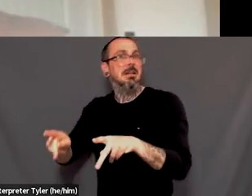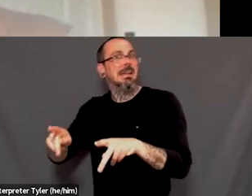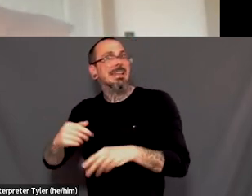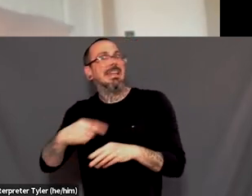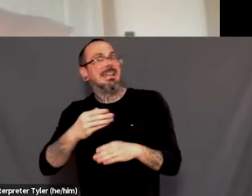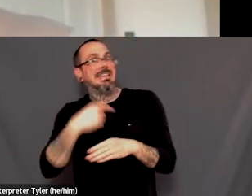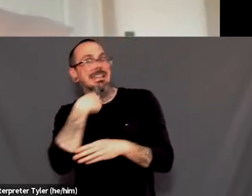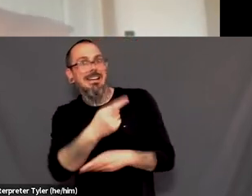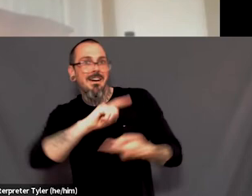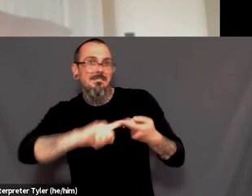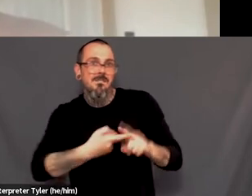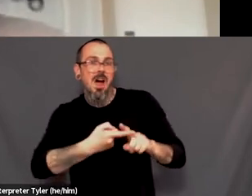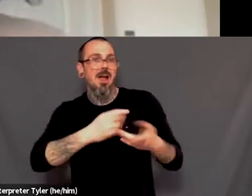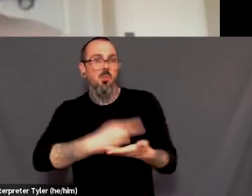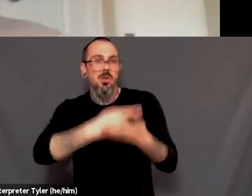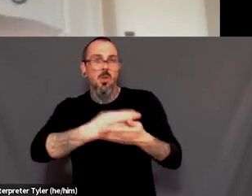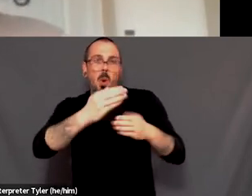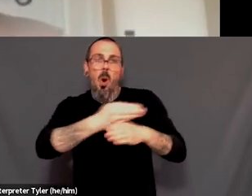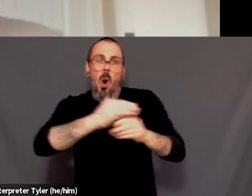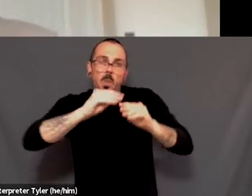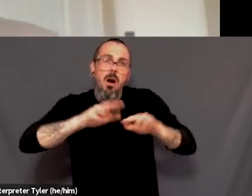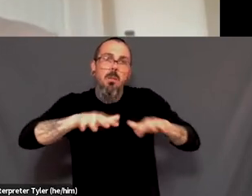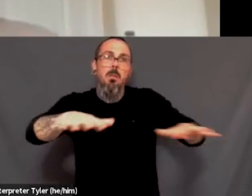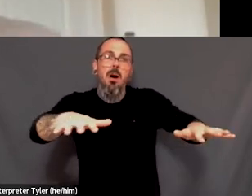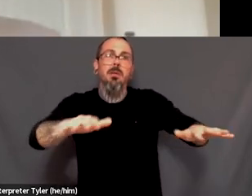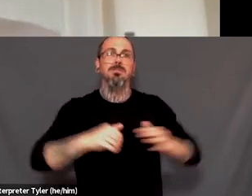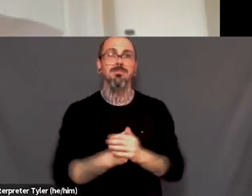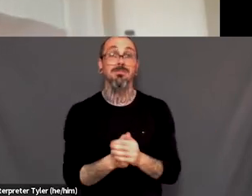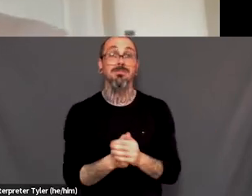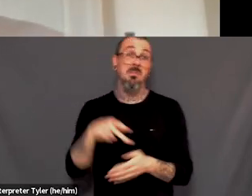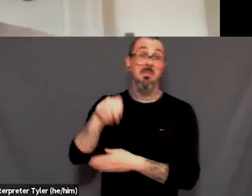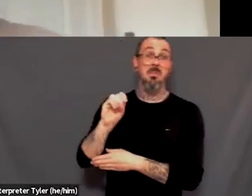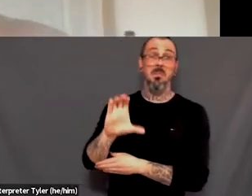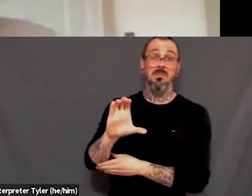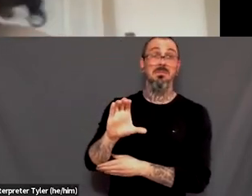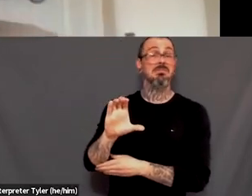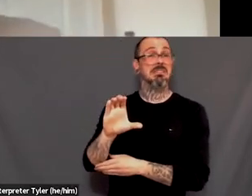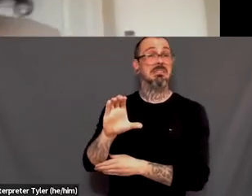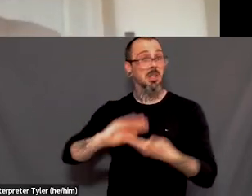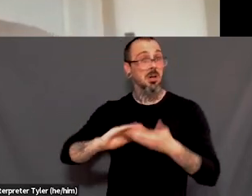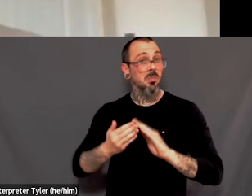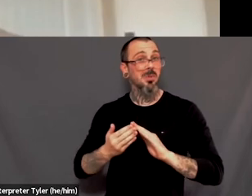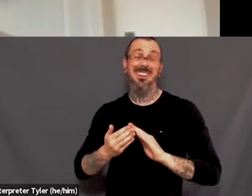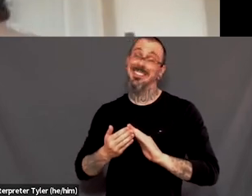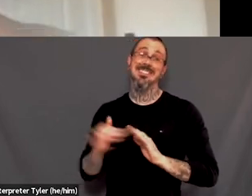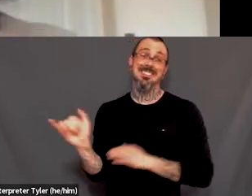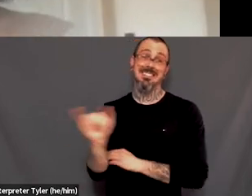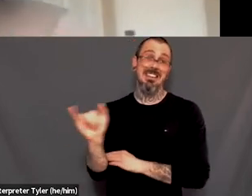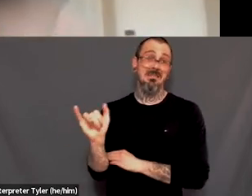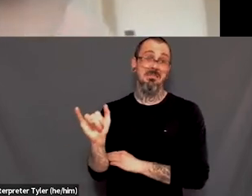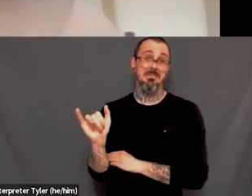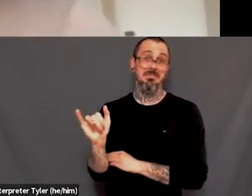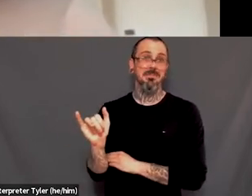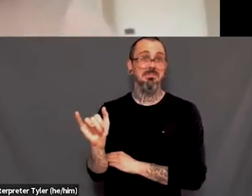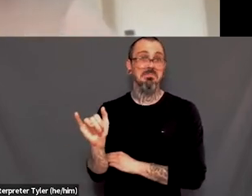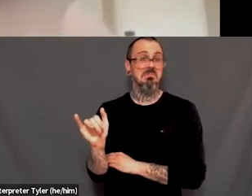communities of color, um, here, they, they also do that. So happy, uh, I want to hear more about what happens in rural